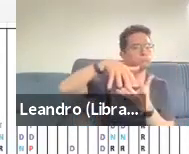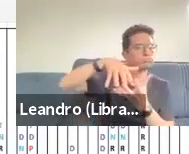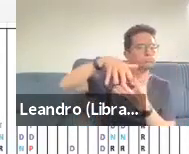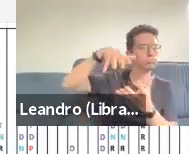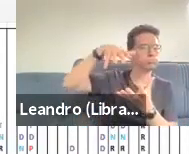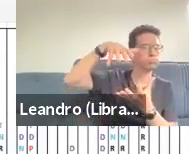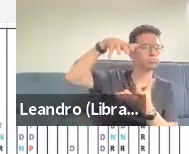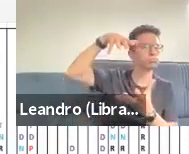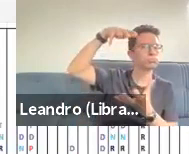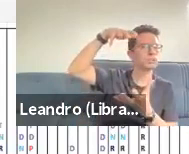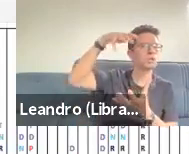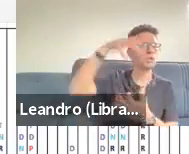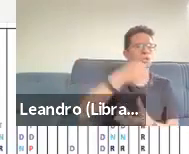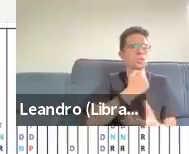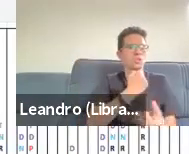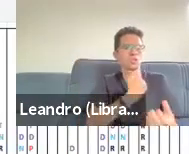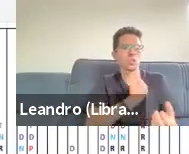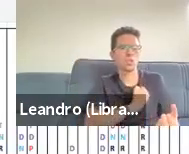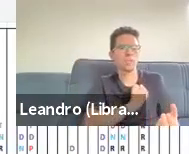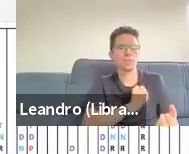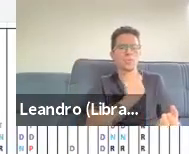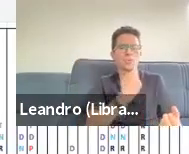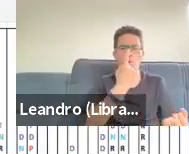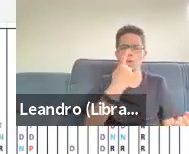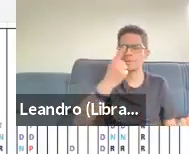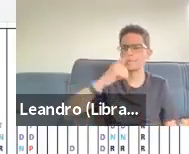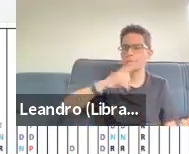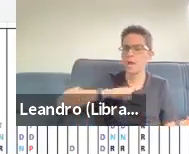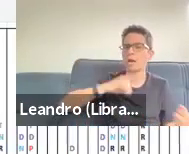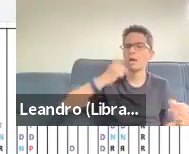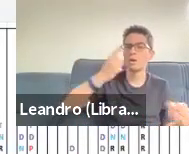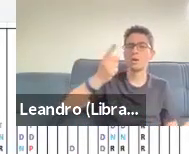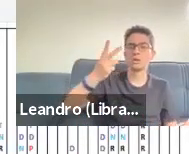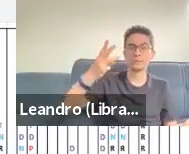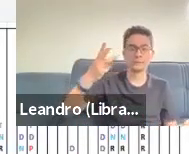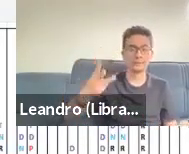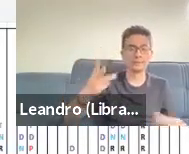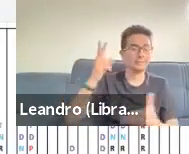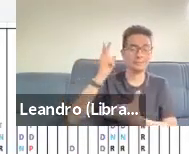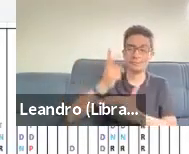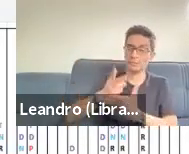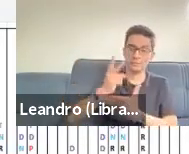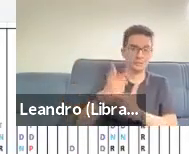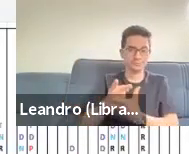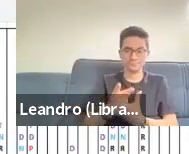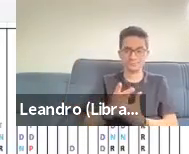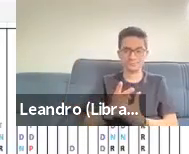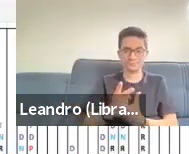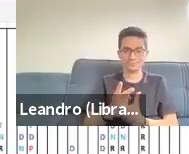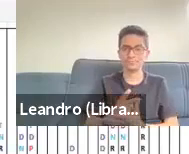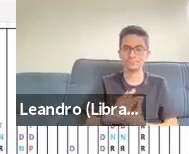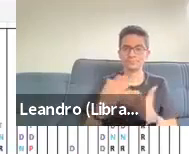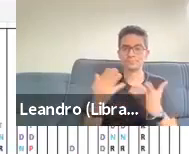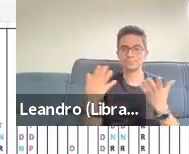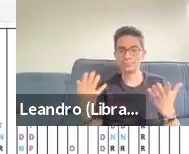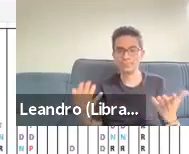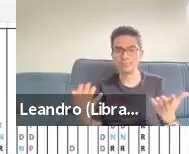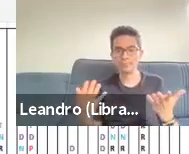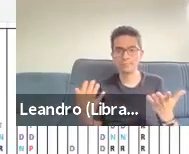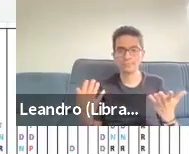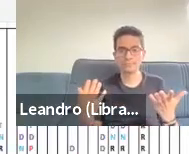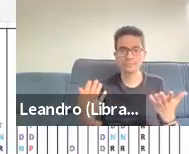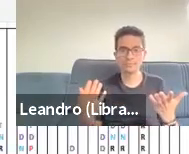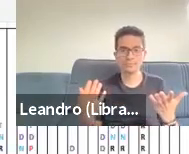there's one, two, three repetitions, one D and one T that got coded on that page in that 50 sec and that 40 seconds